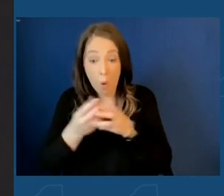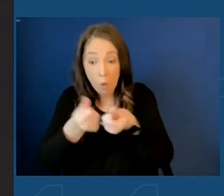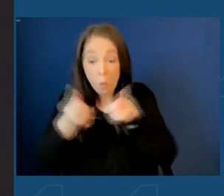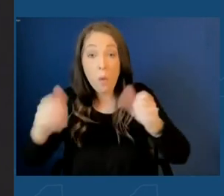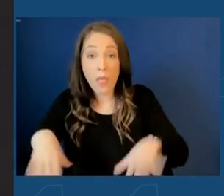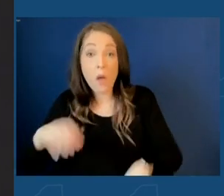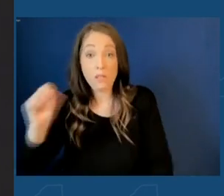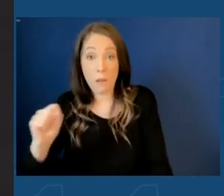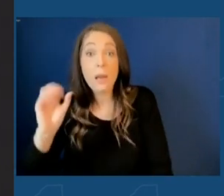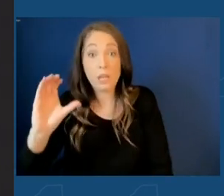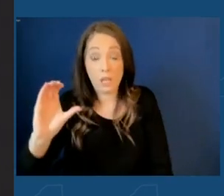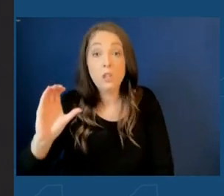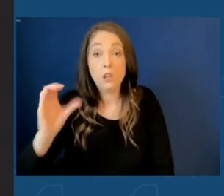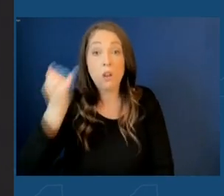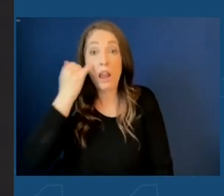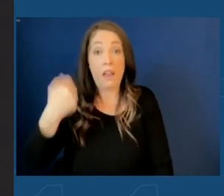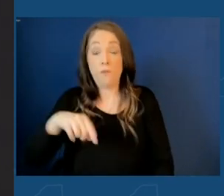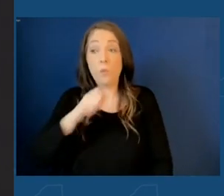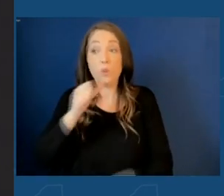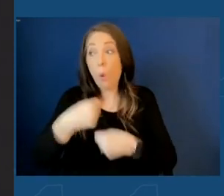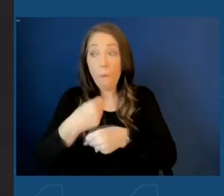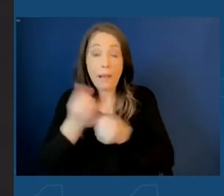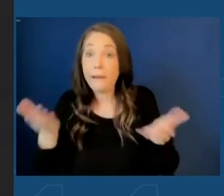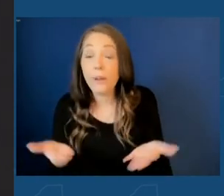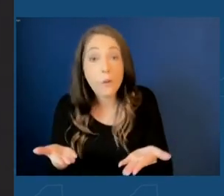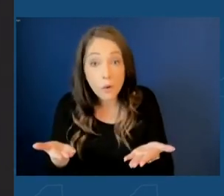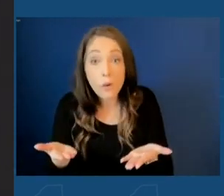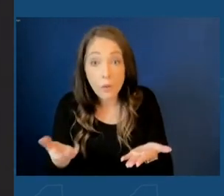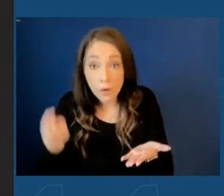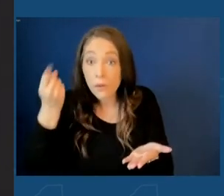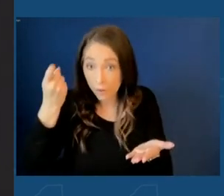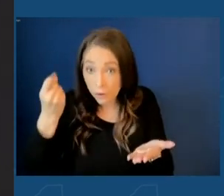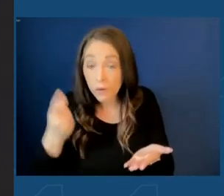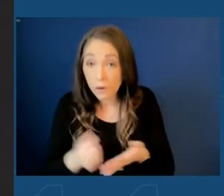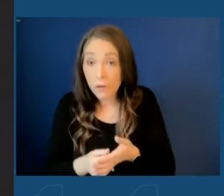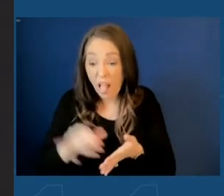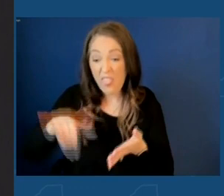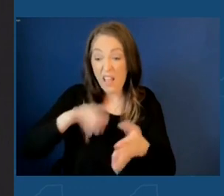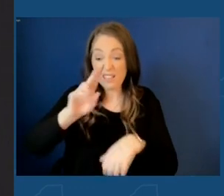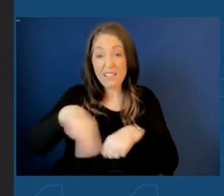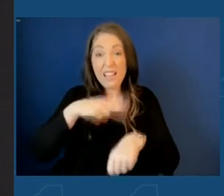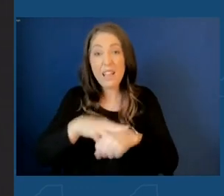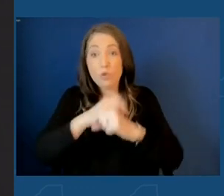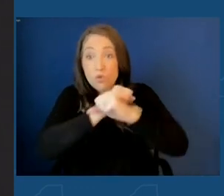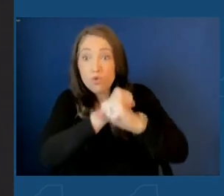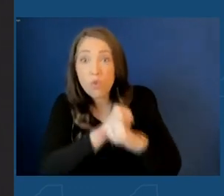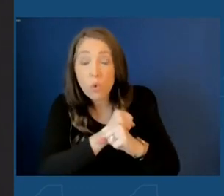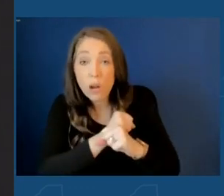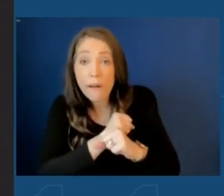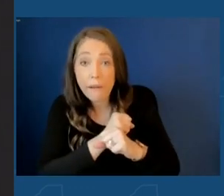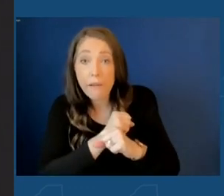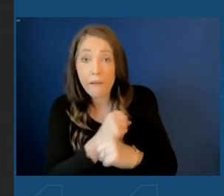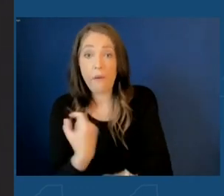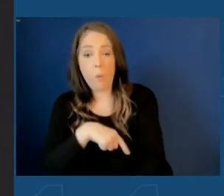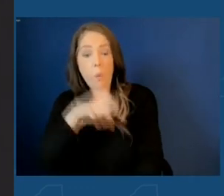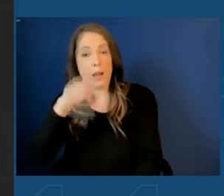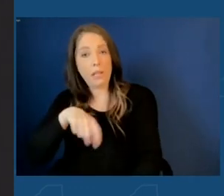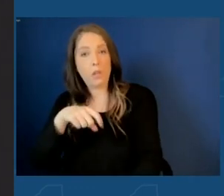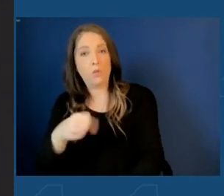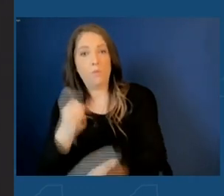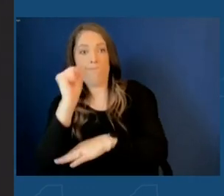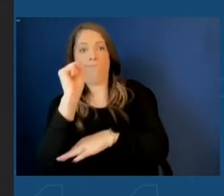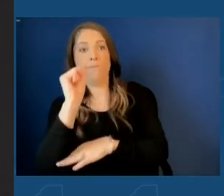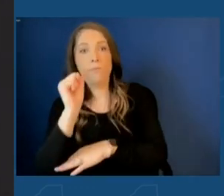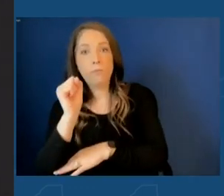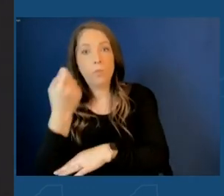semiconductors if we don't make them here. That is the national security that we have to stand up against.